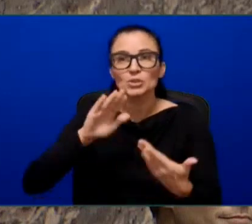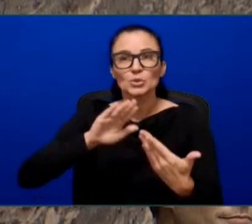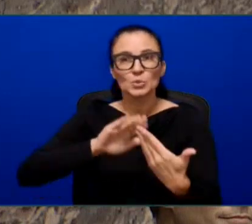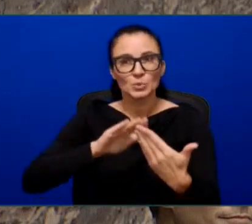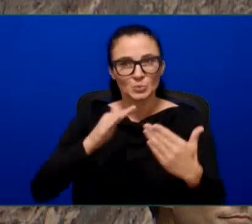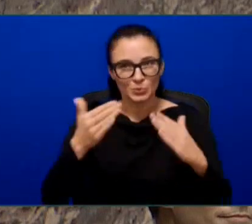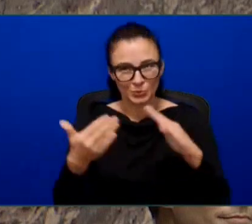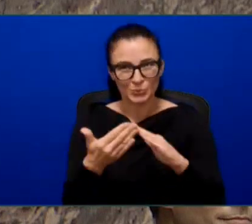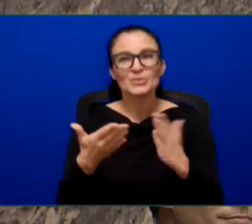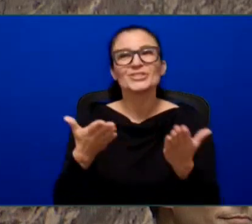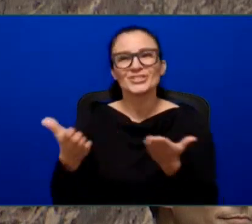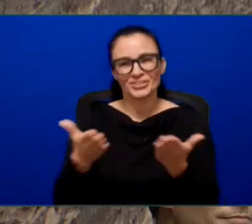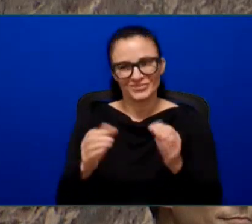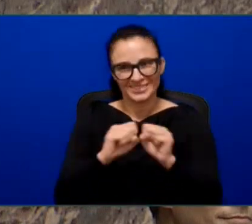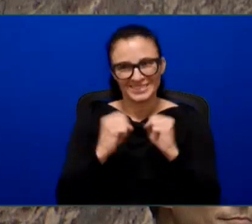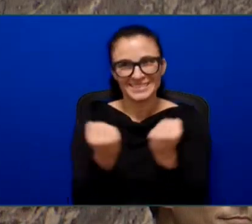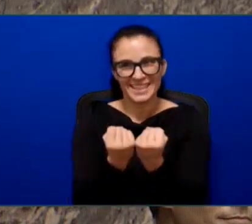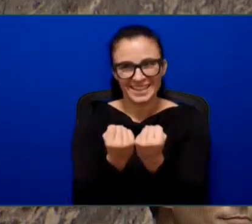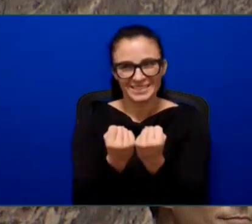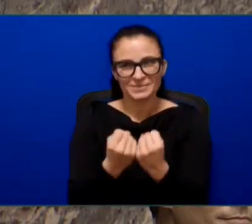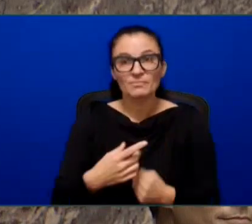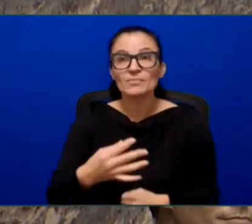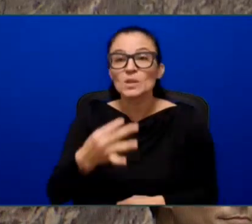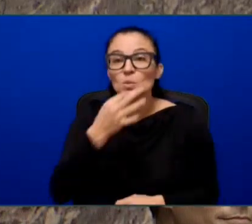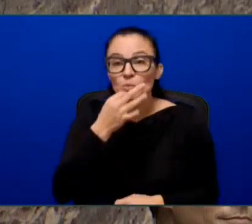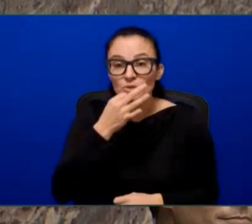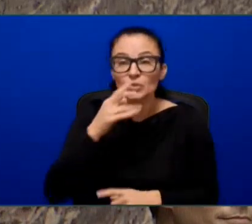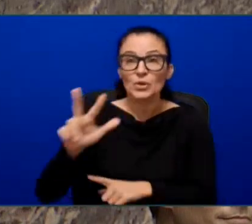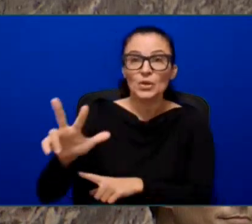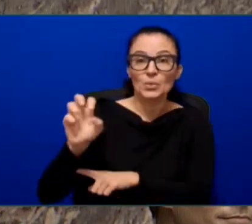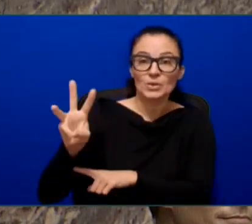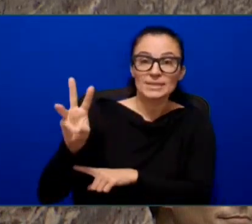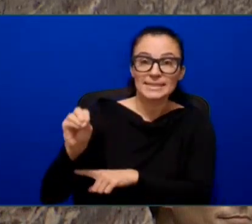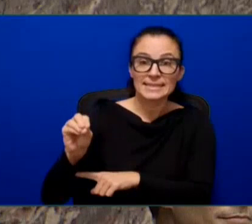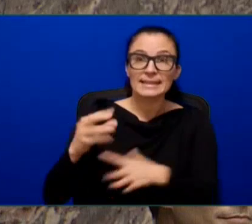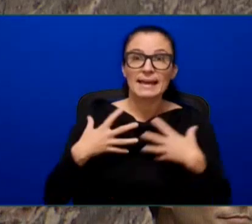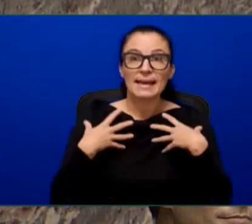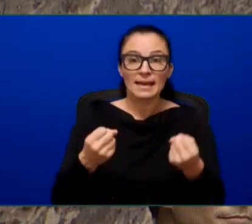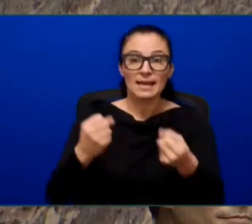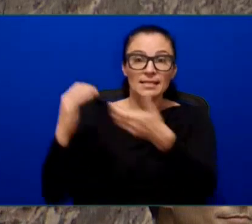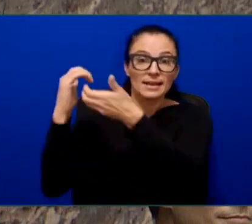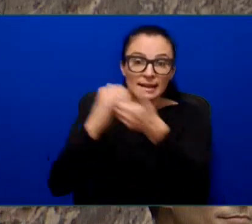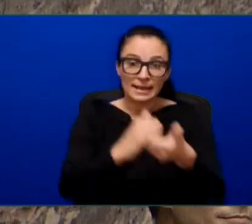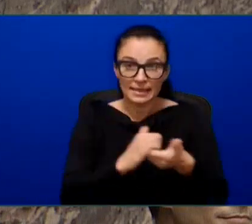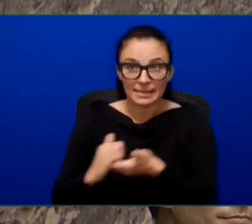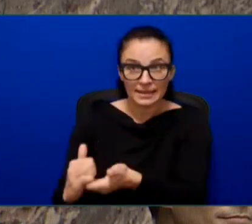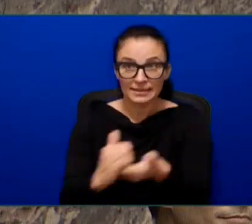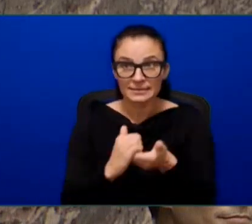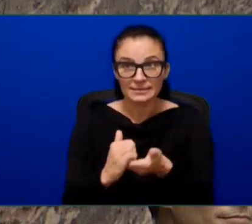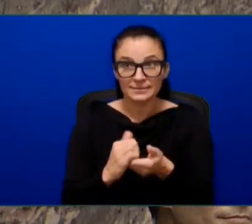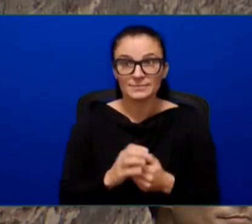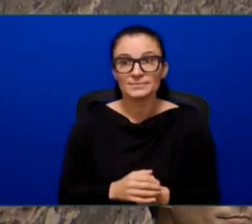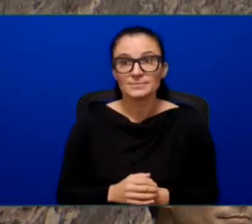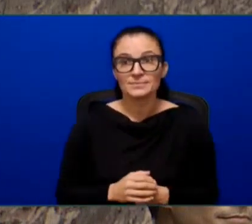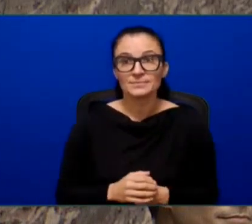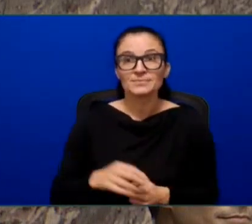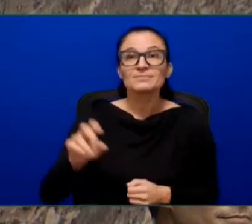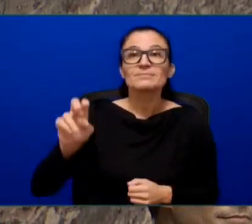Collective, Navio Immigration, Rising Star, Katie Barton, the